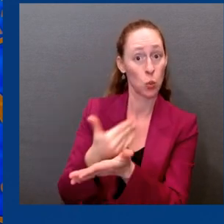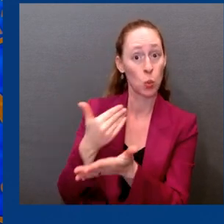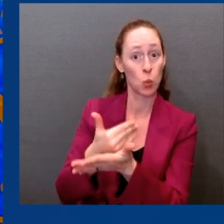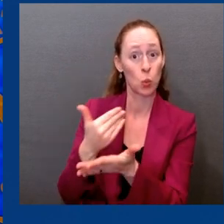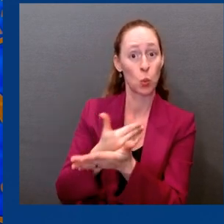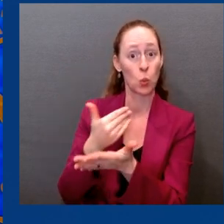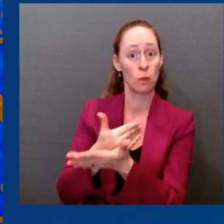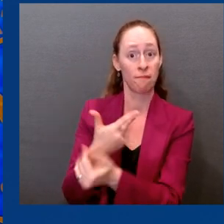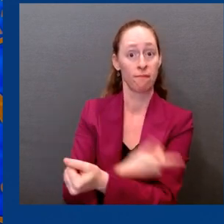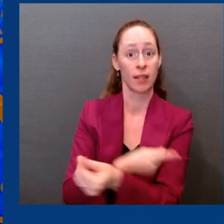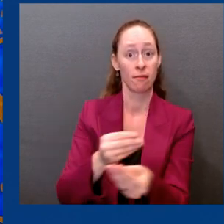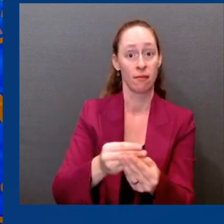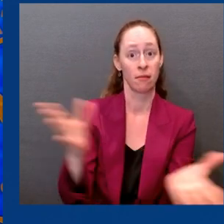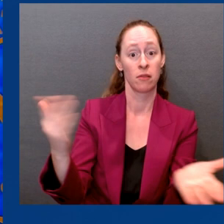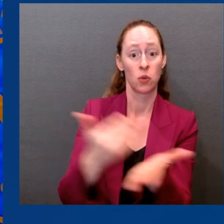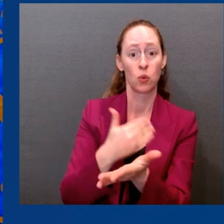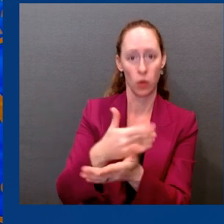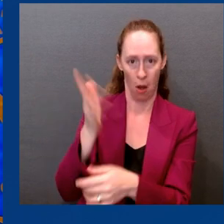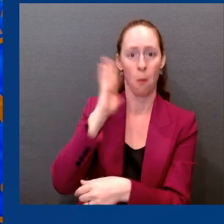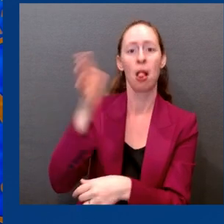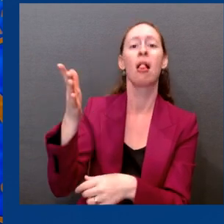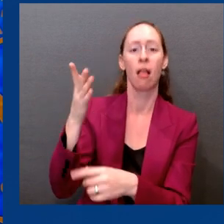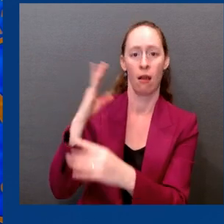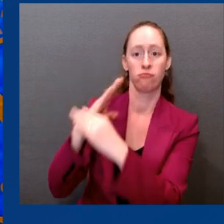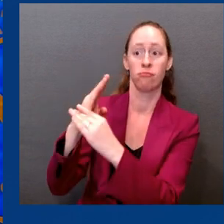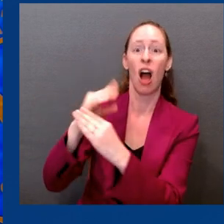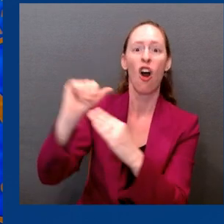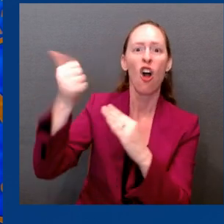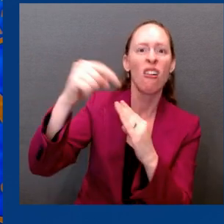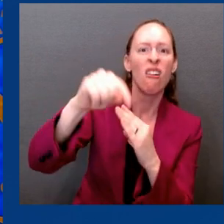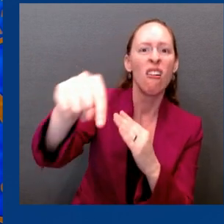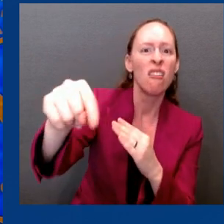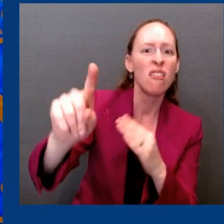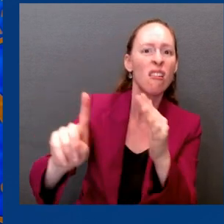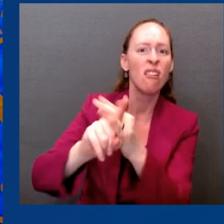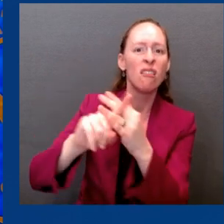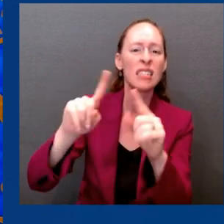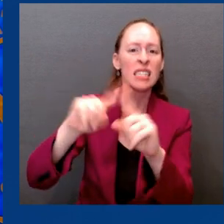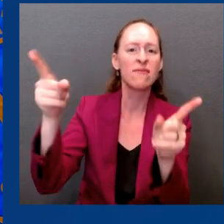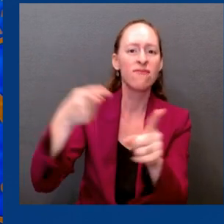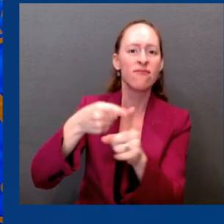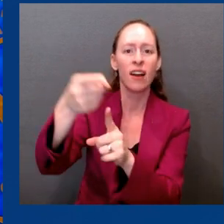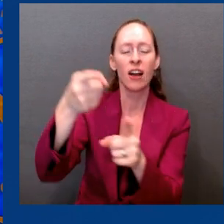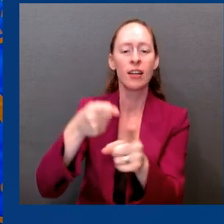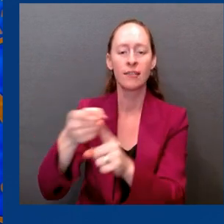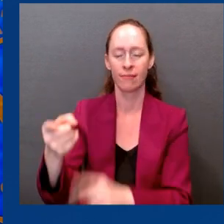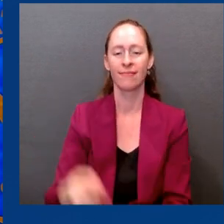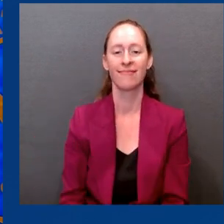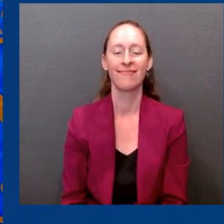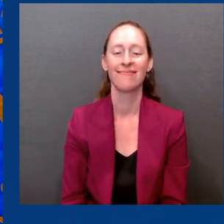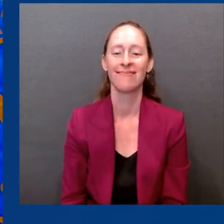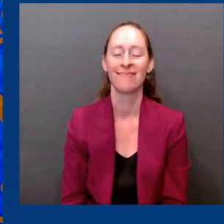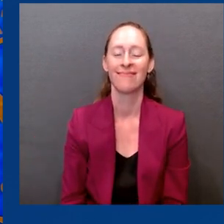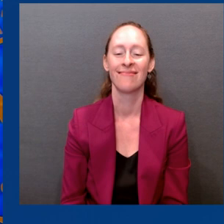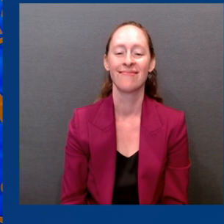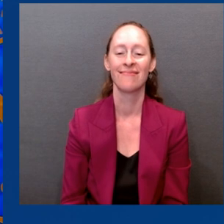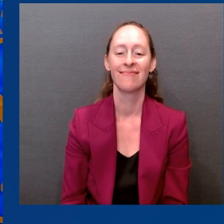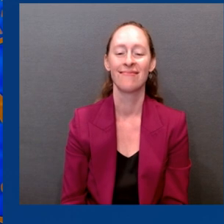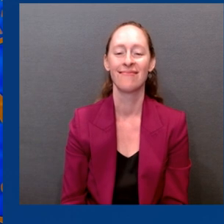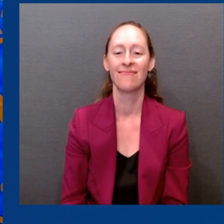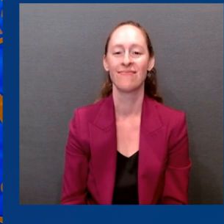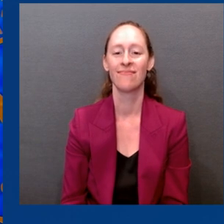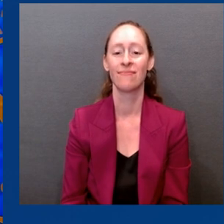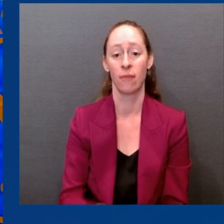my message to you is simple. Get your updated COVID-19 shot as soon as you are eligible